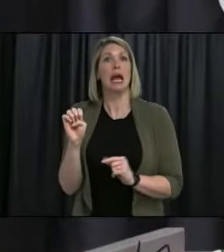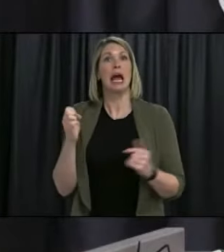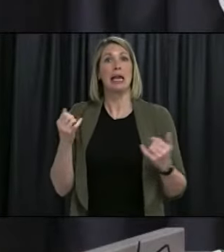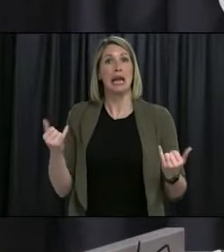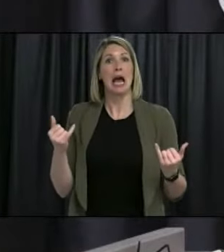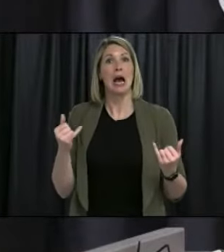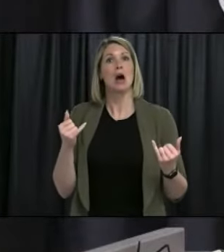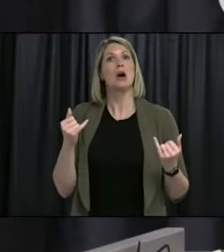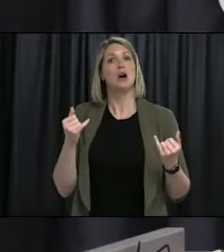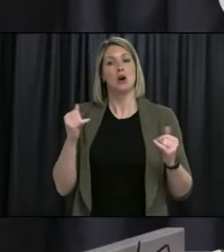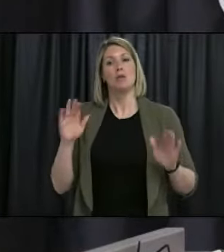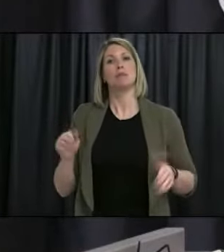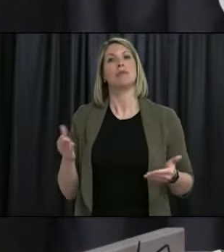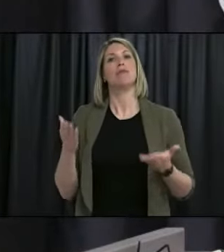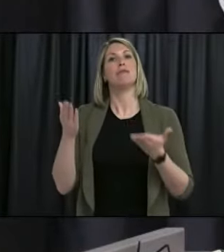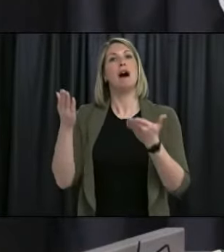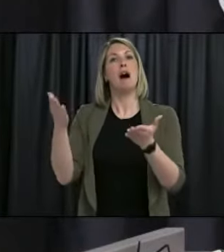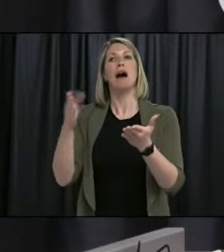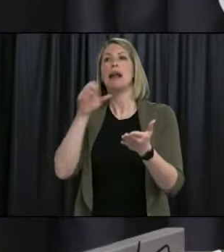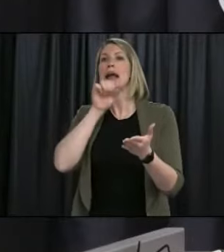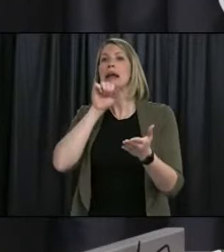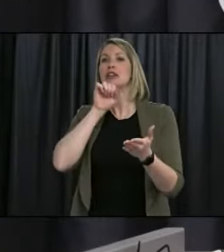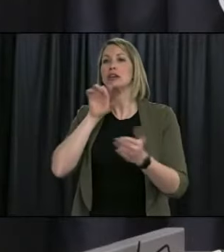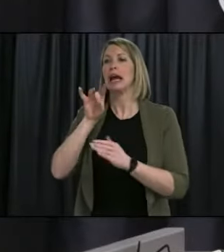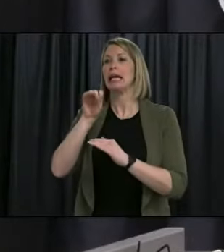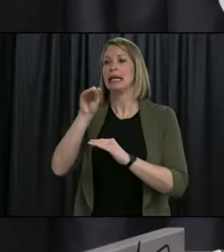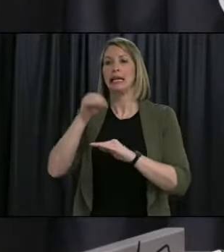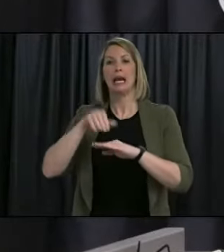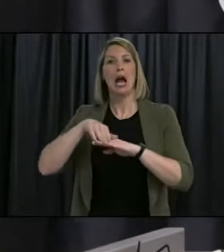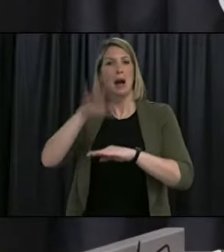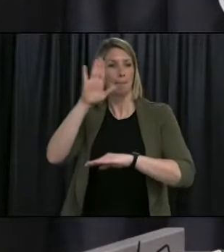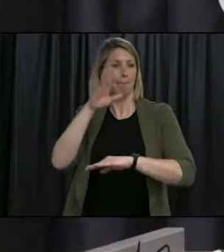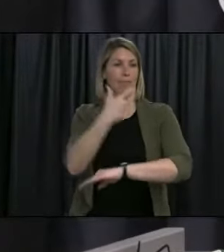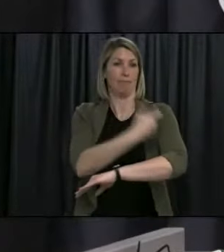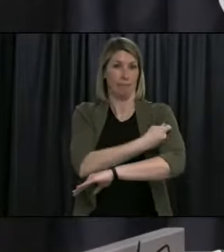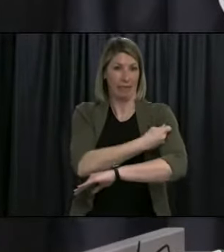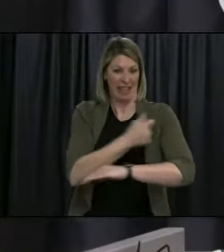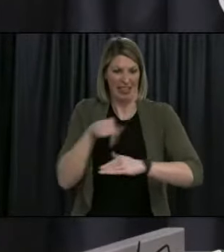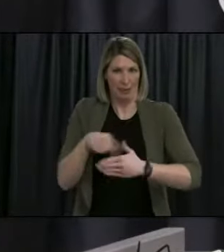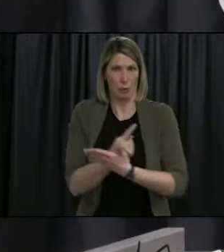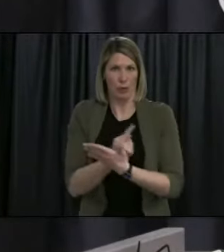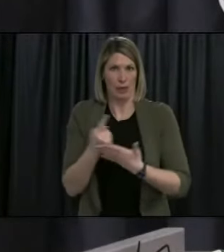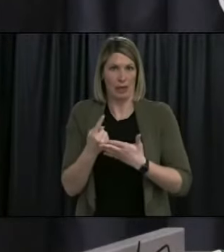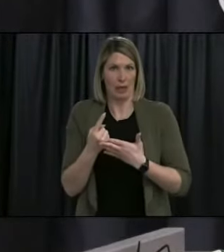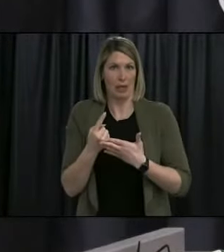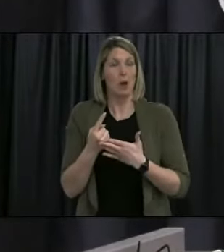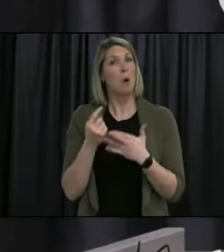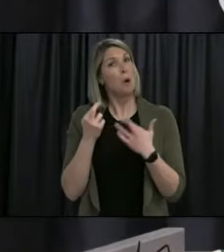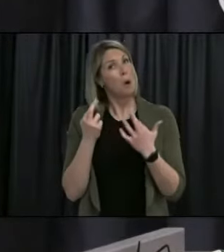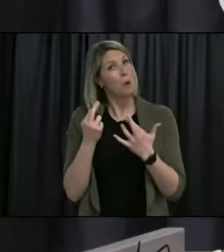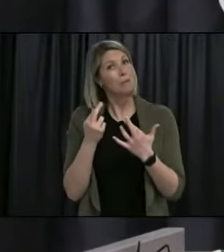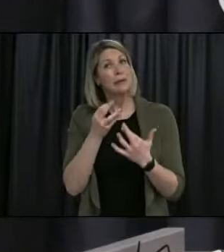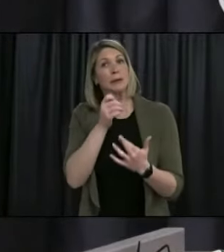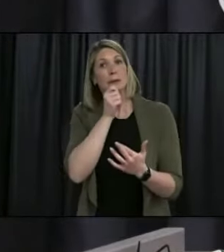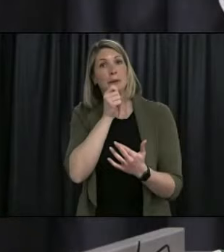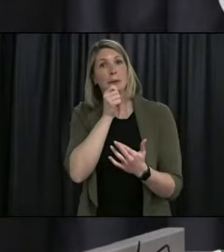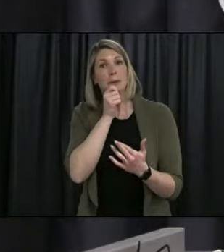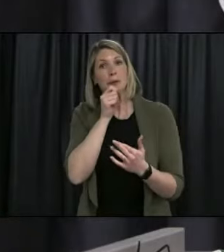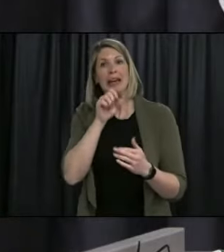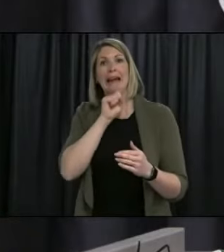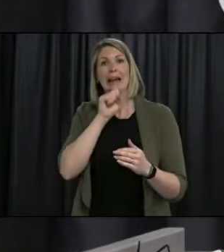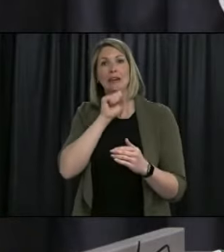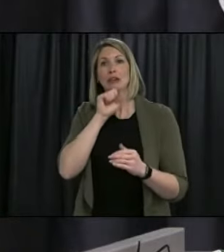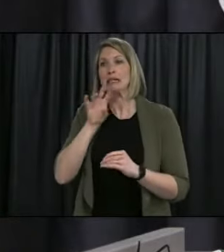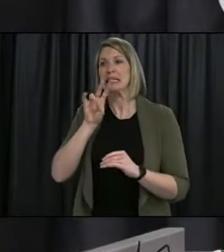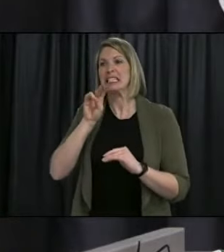vaccinations to those aged 80 and older this week, and expect to start vaccinations for those over the age of